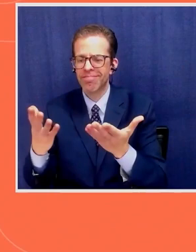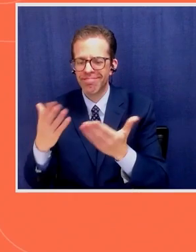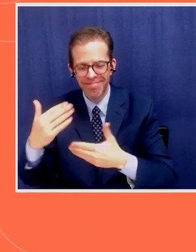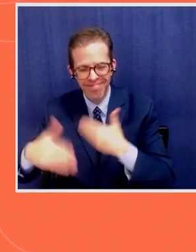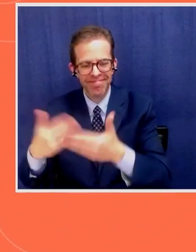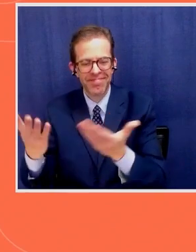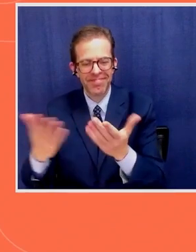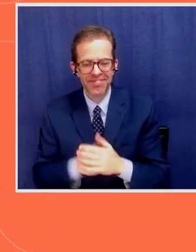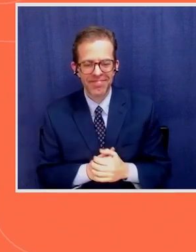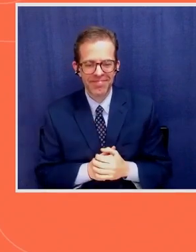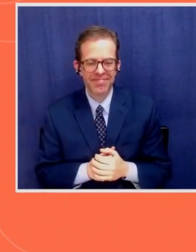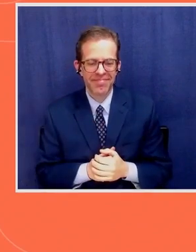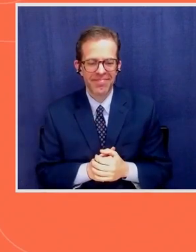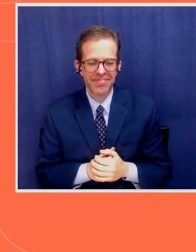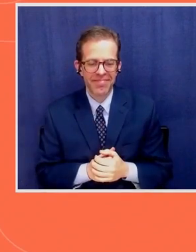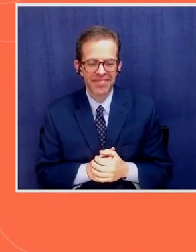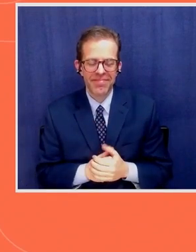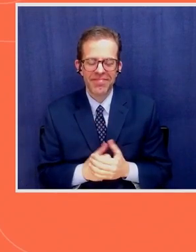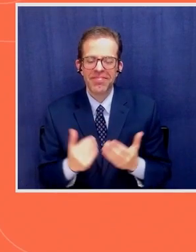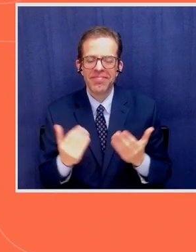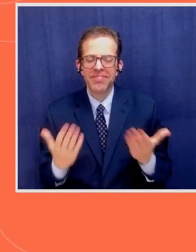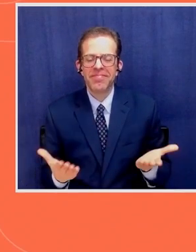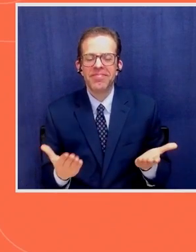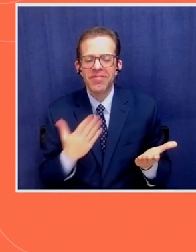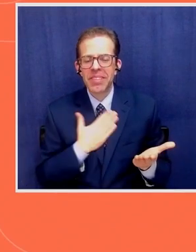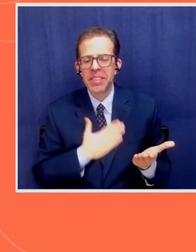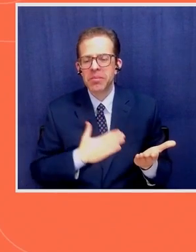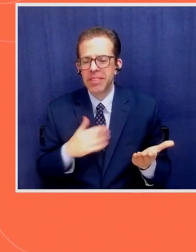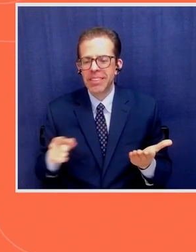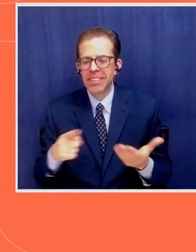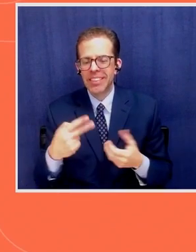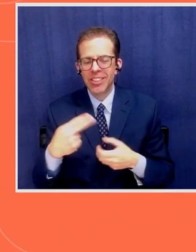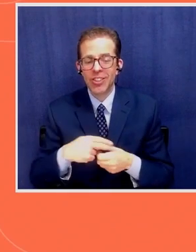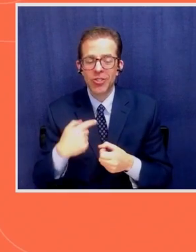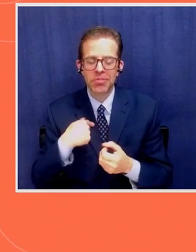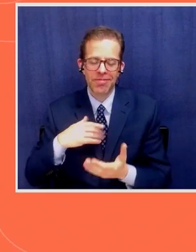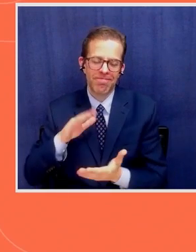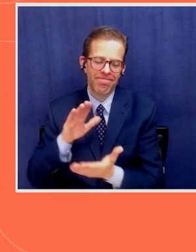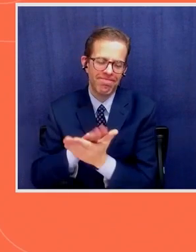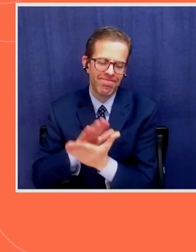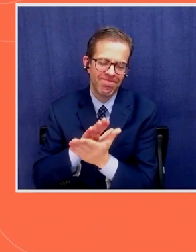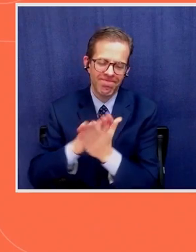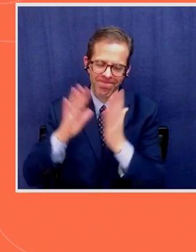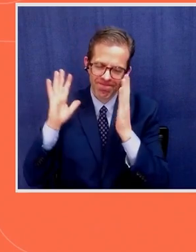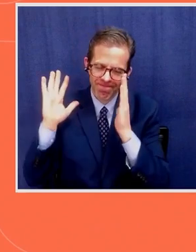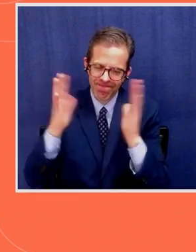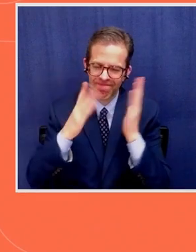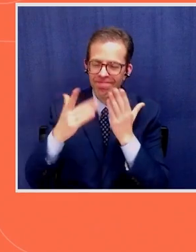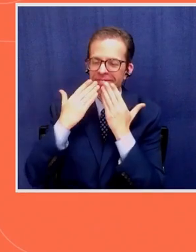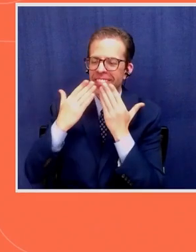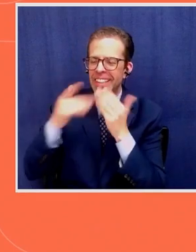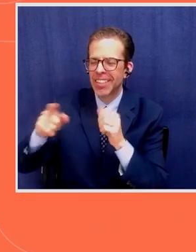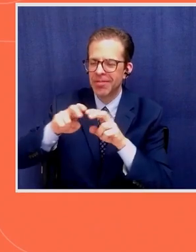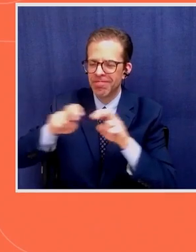So please join me in a round of applause in thanking the speakers on this panel.